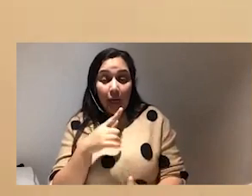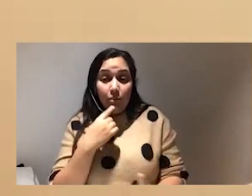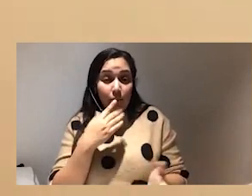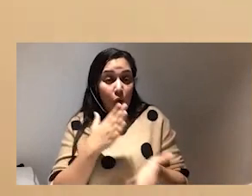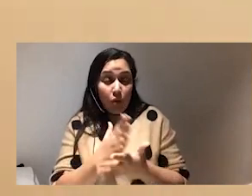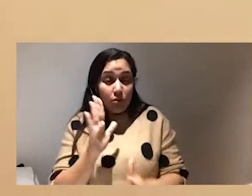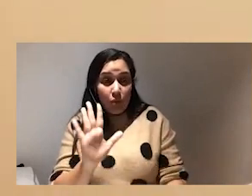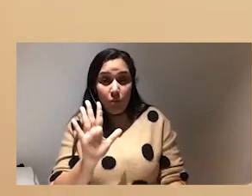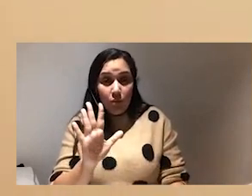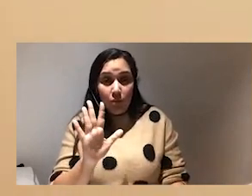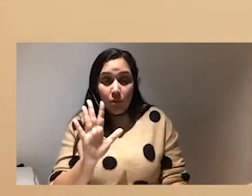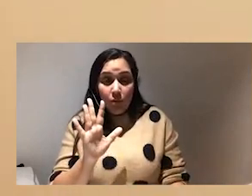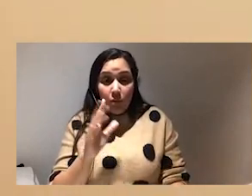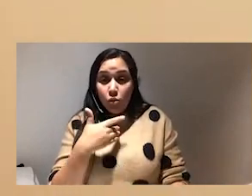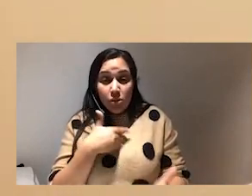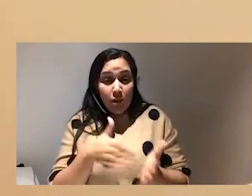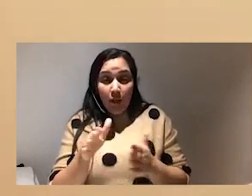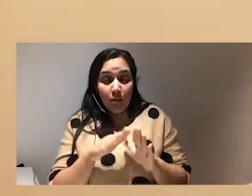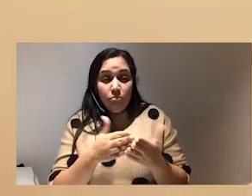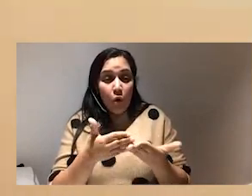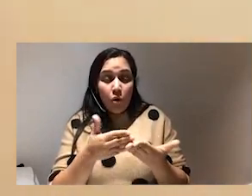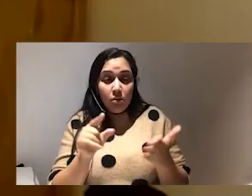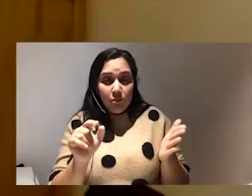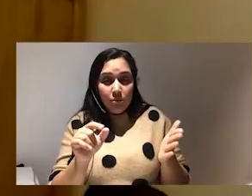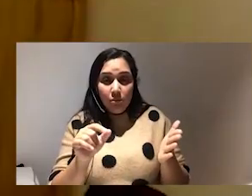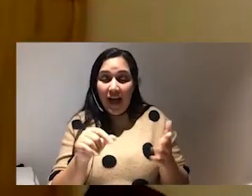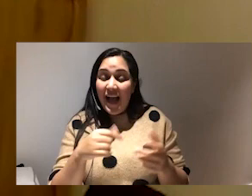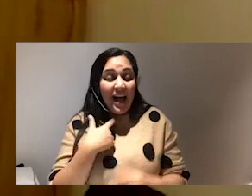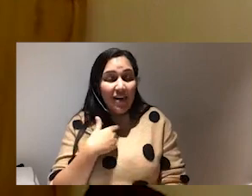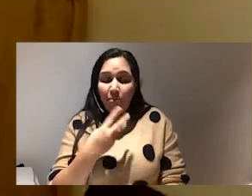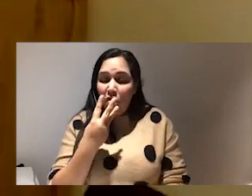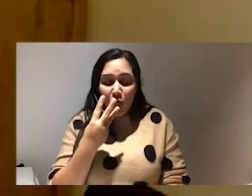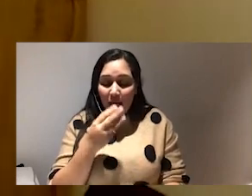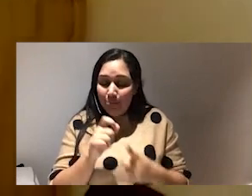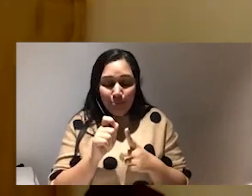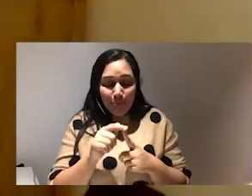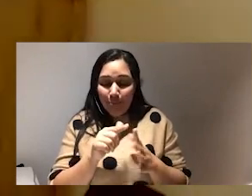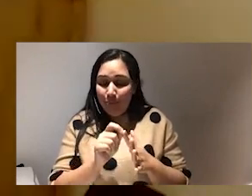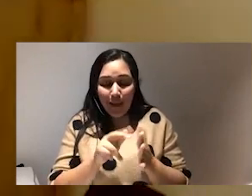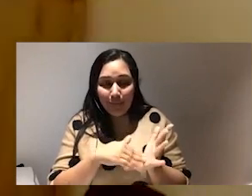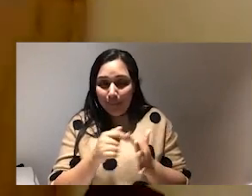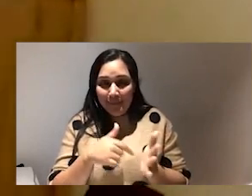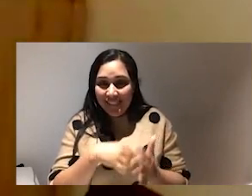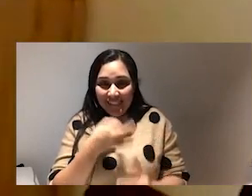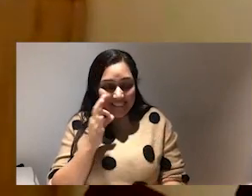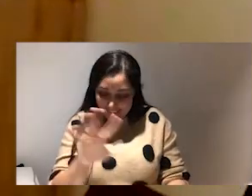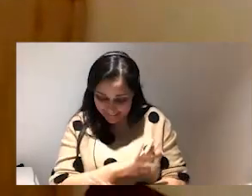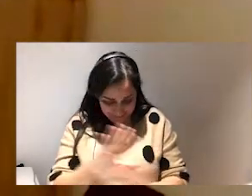i've had my my my third peppermint so wild it's so wild